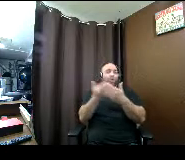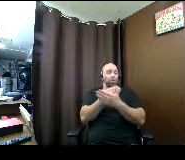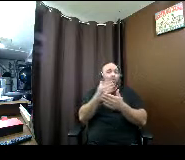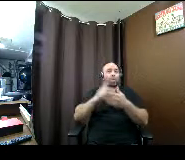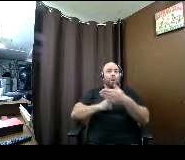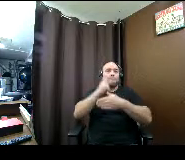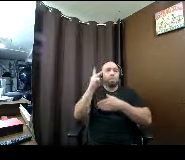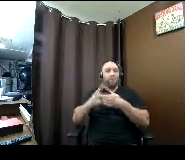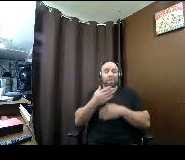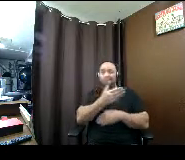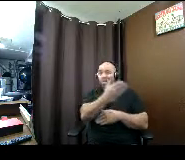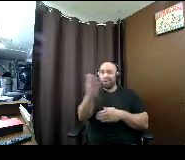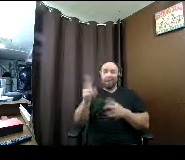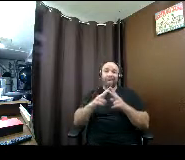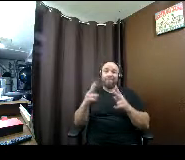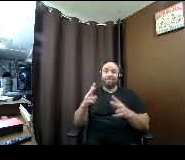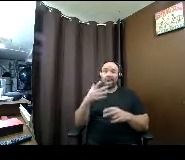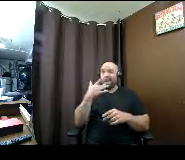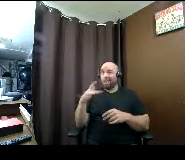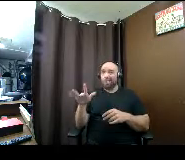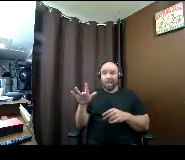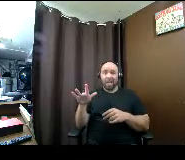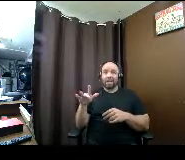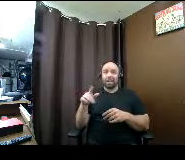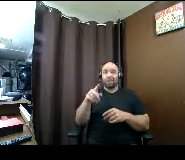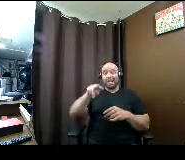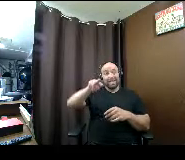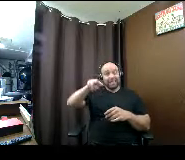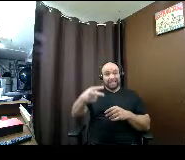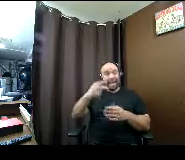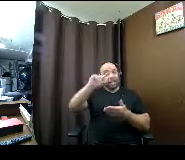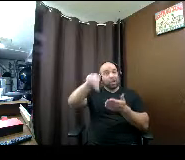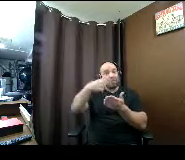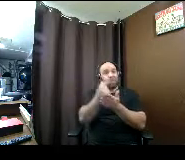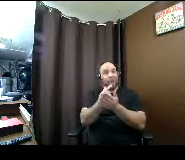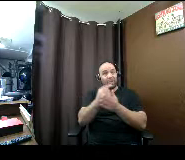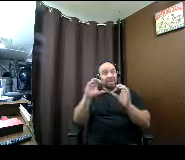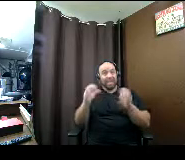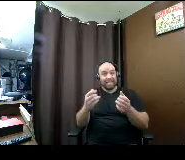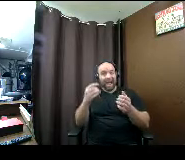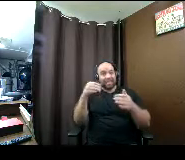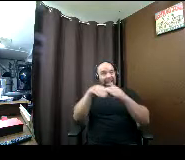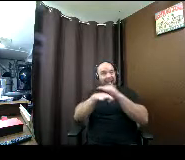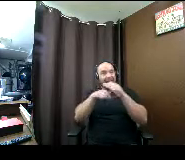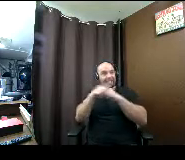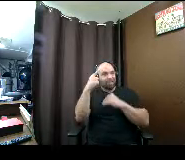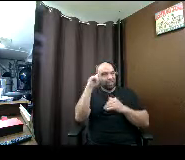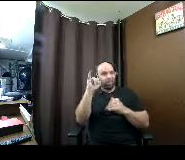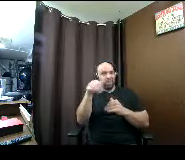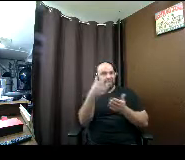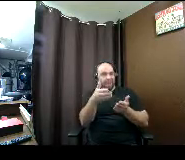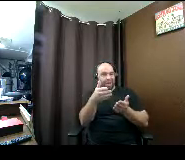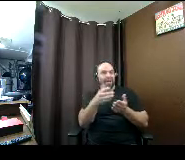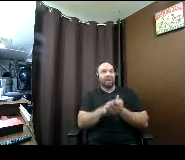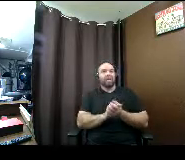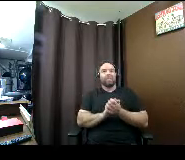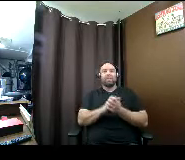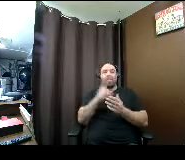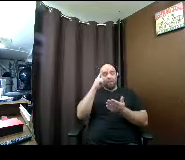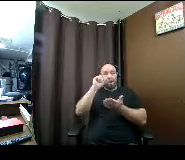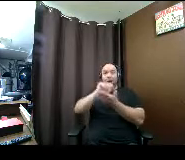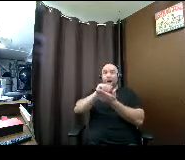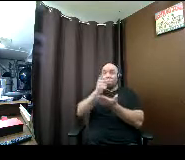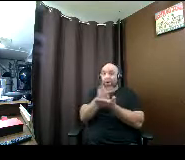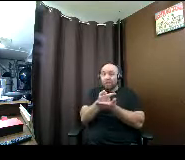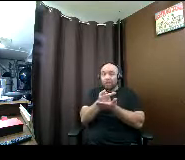very lucky because uh you're the second graduating class that has access to this with the expansion to apprenticeships and also